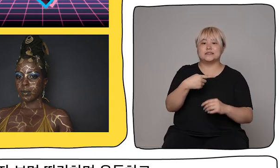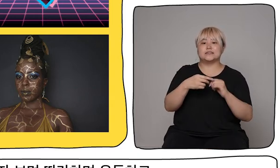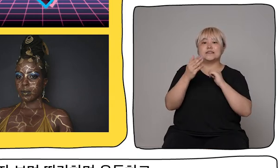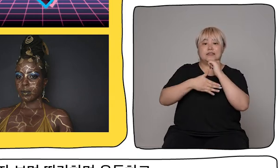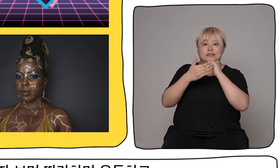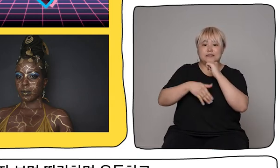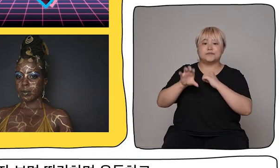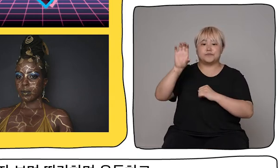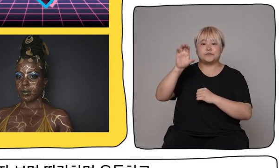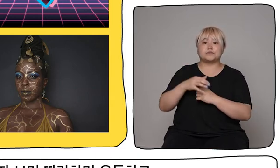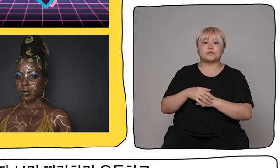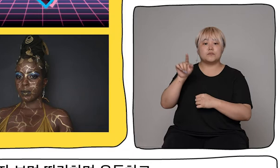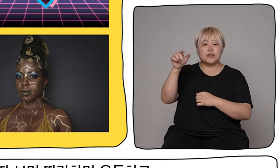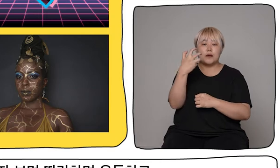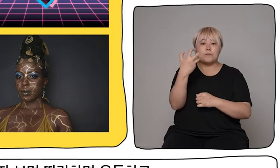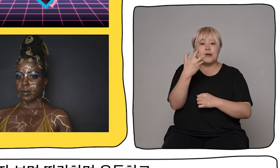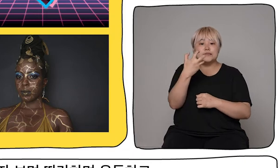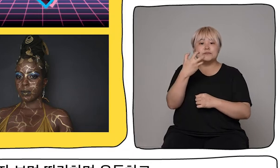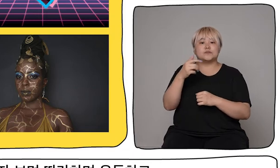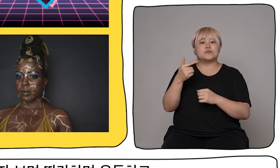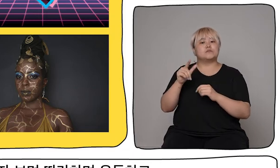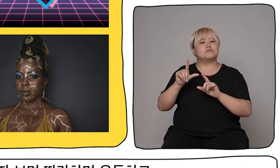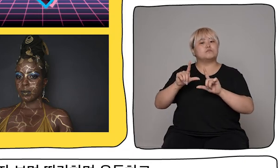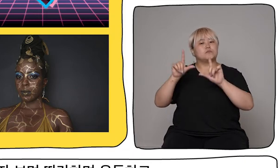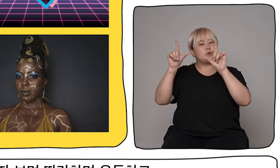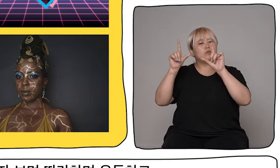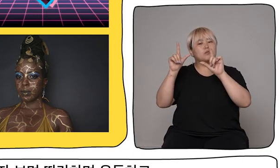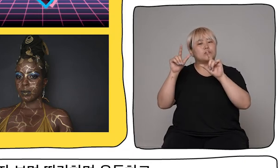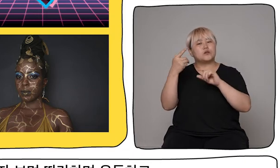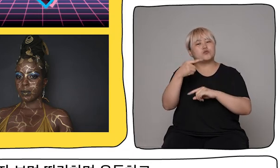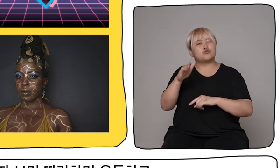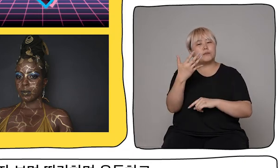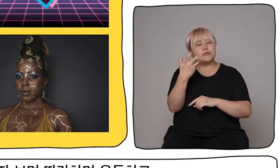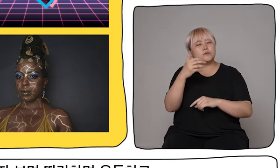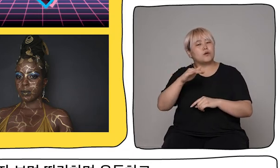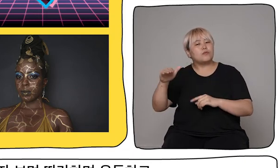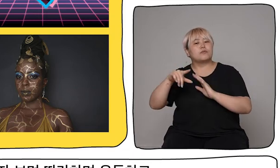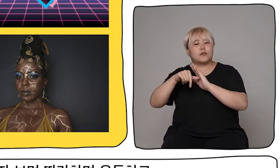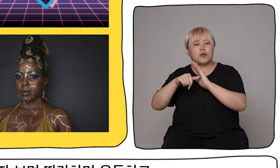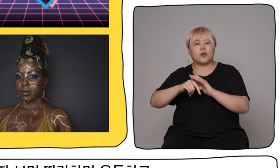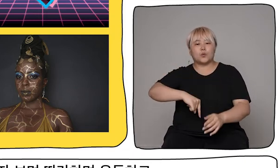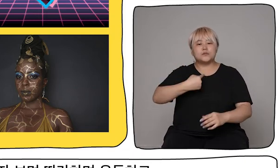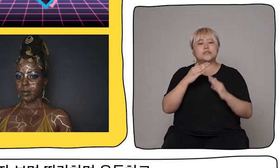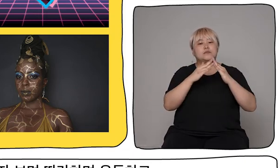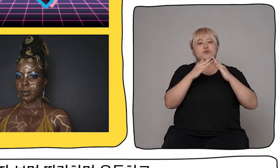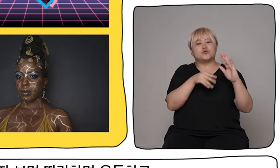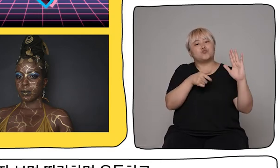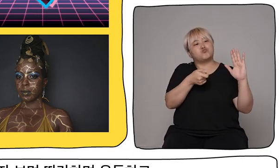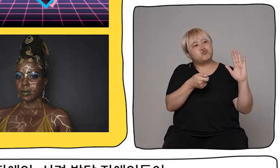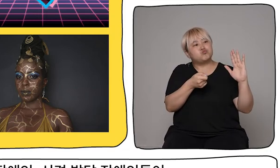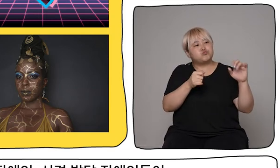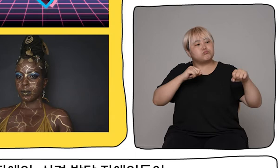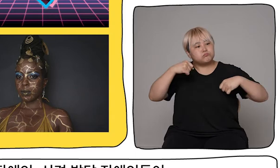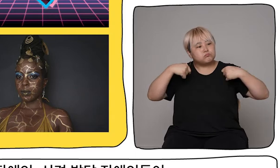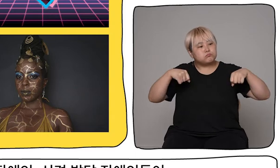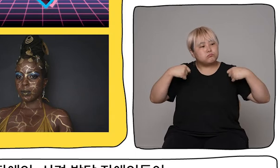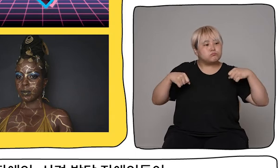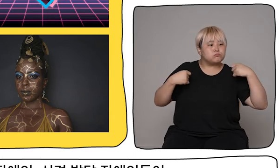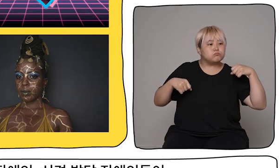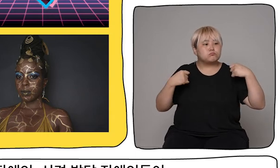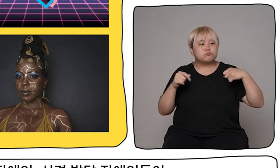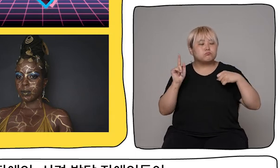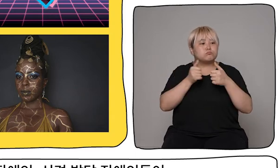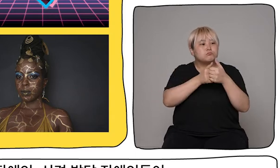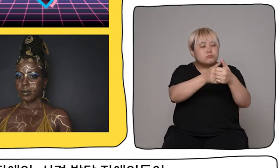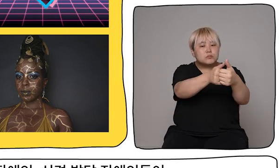would kind of follow along in their homes and do exercise and dance in a chair. But the artist Nicholas